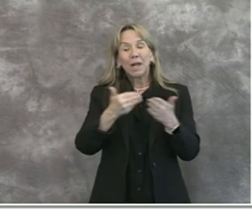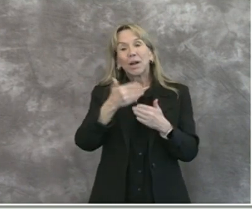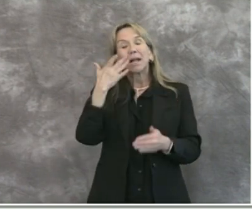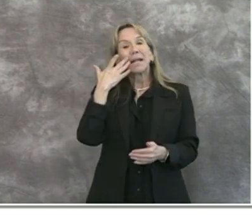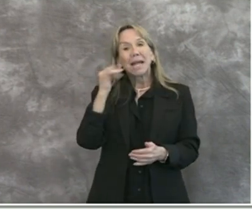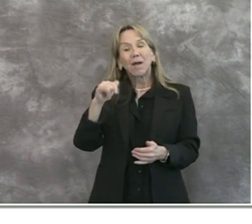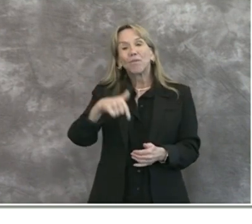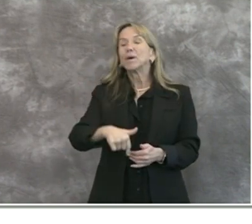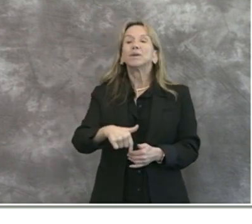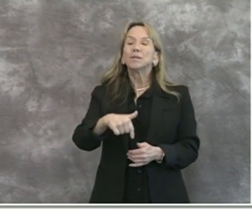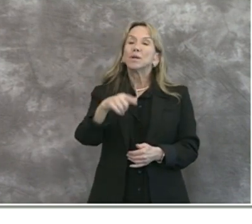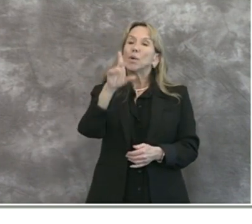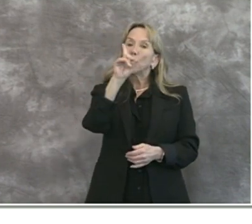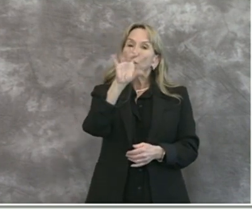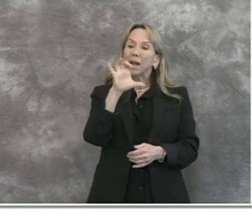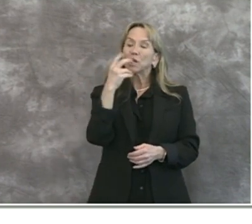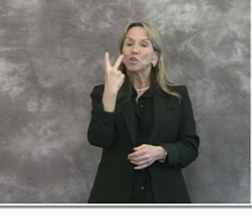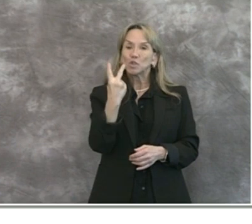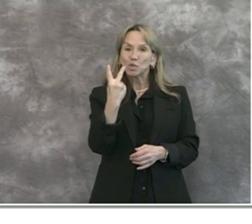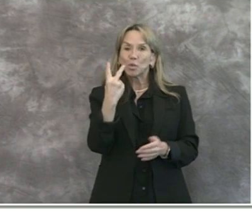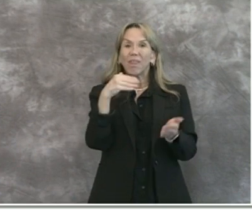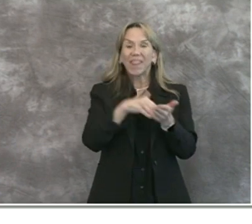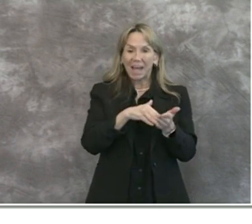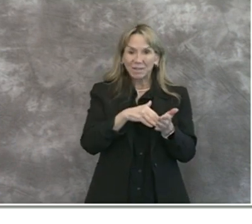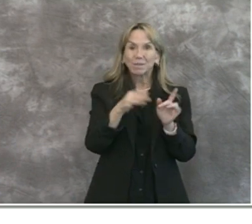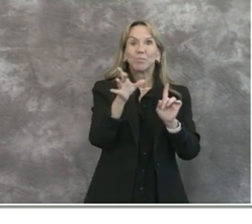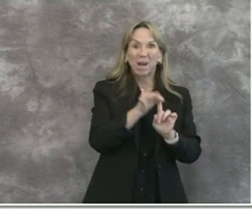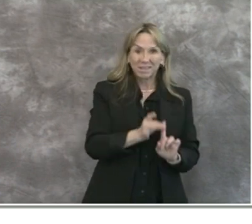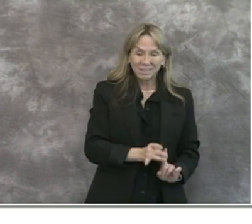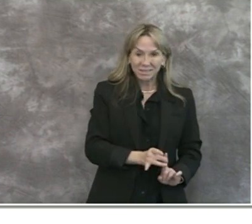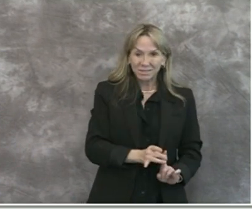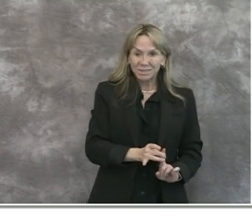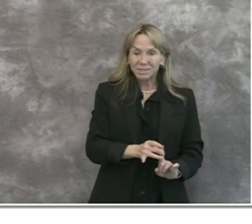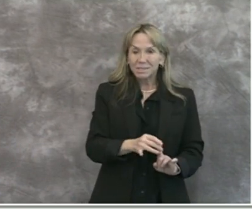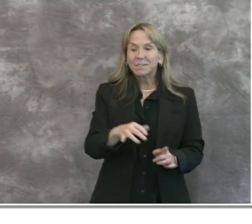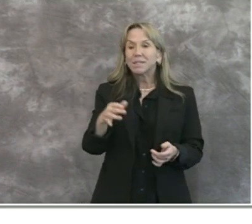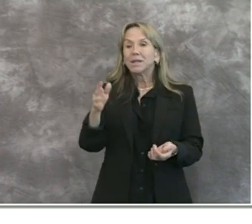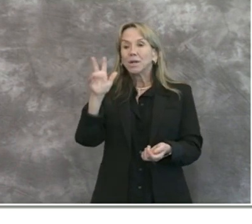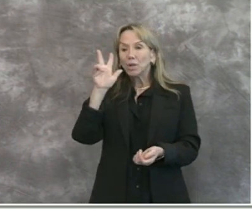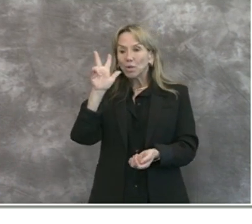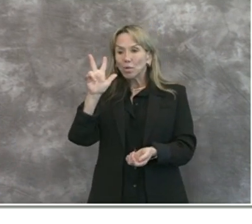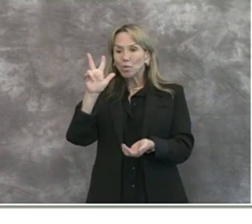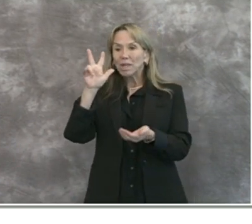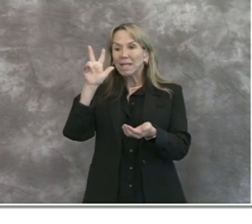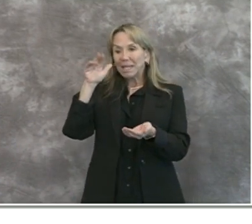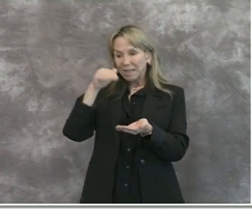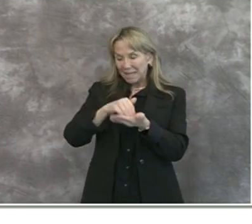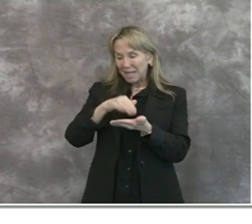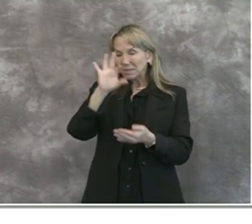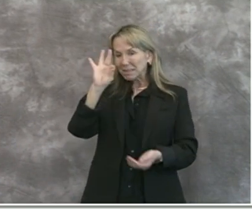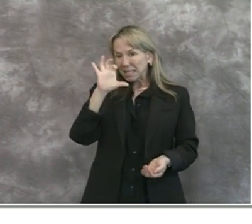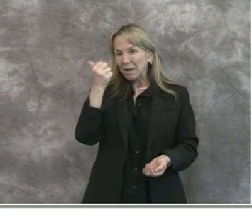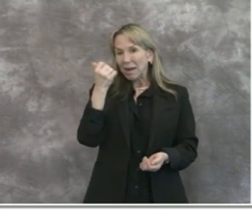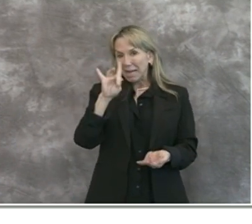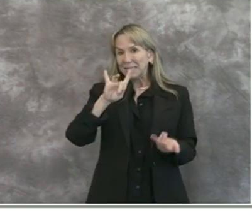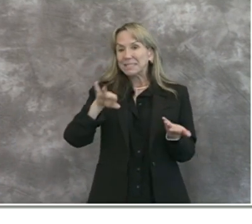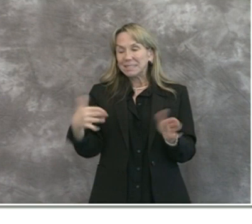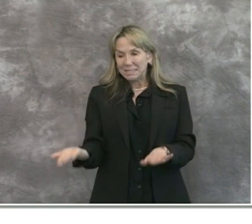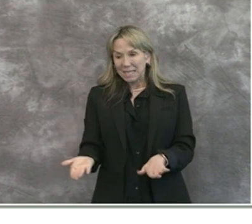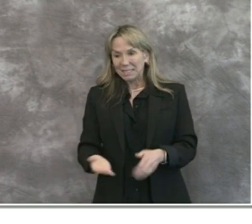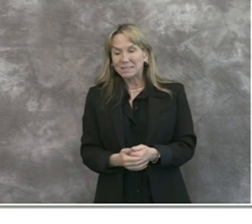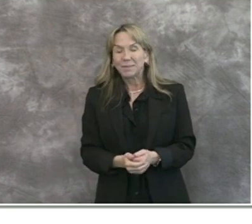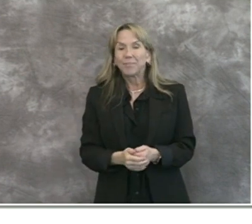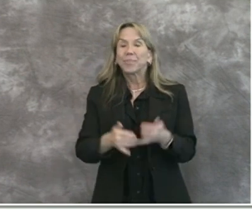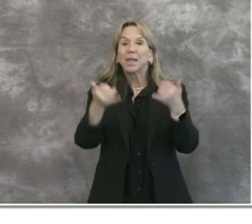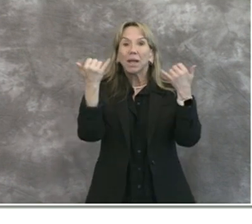almost 102,000 positive cases, which includes 3,918 deaths. Today, the